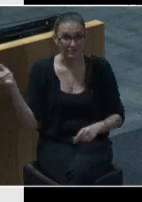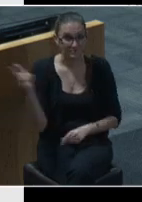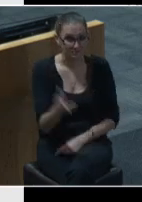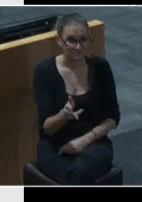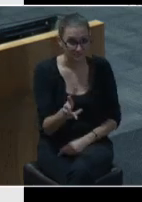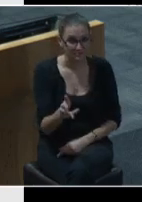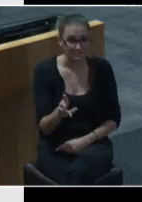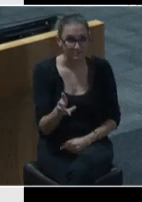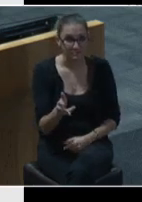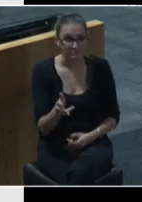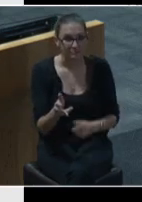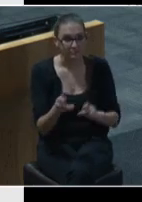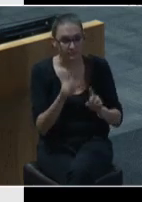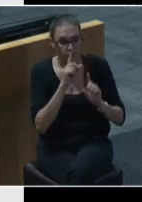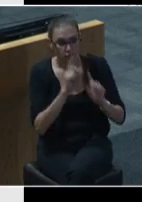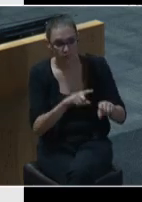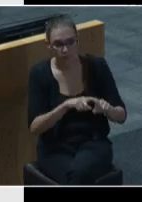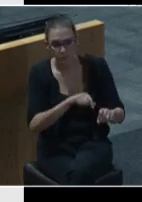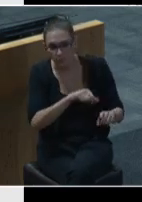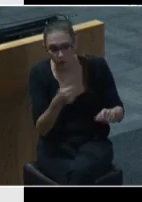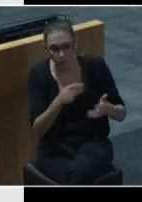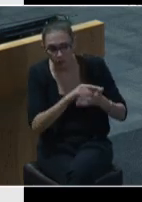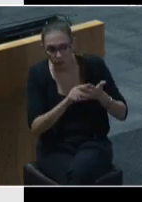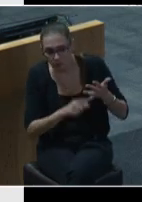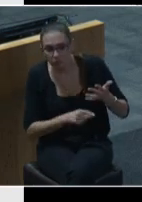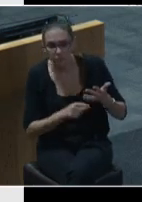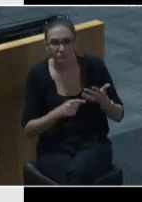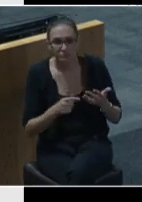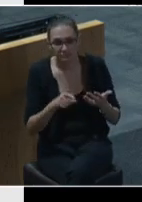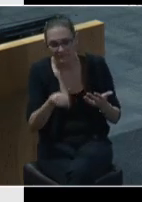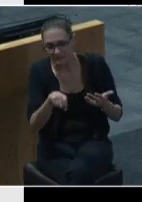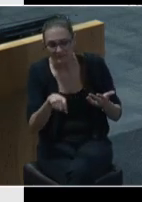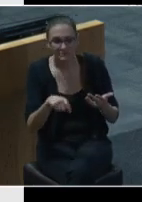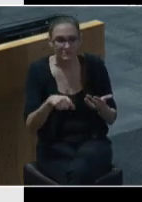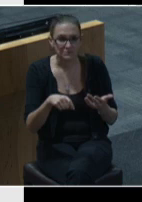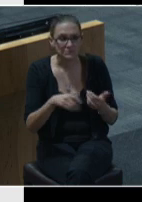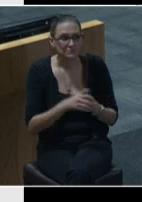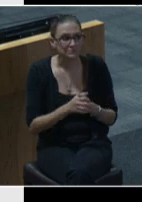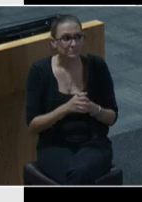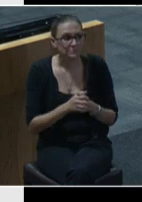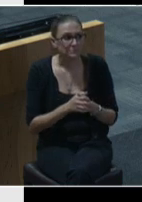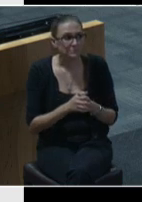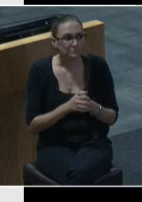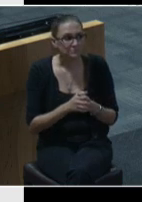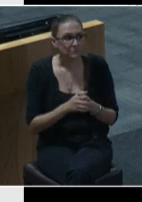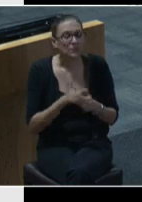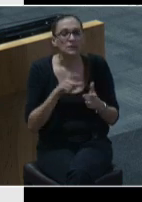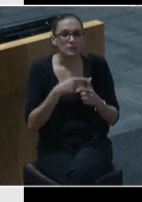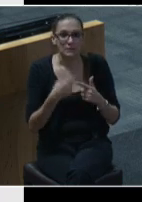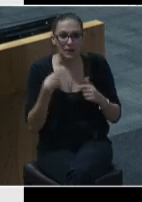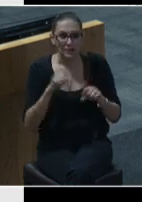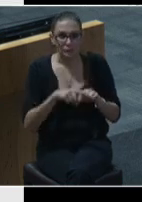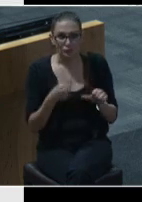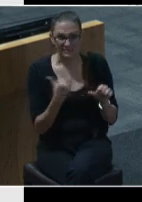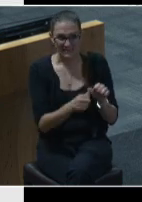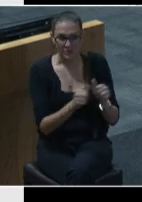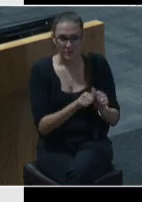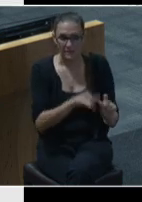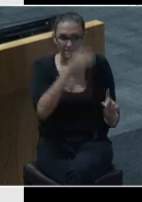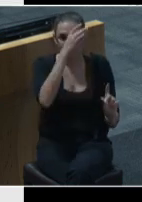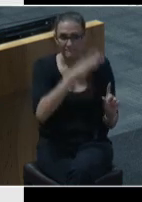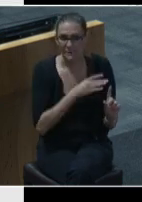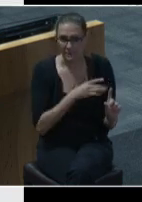be able to respond to other calls if need so or maybe um and then i was able to stay there on scene with the gentleman